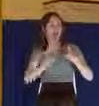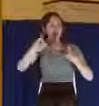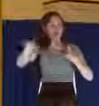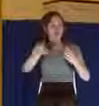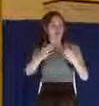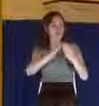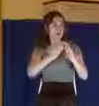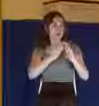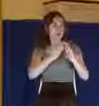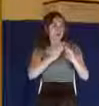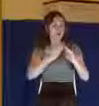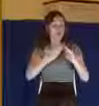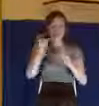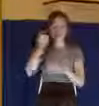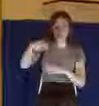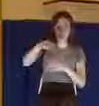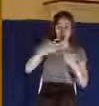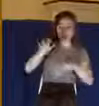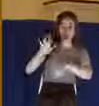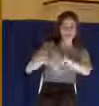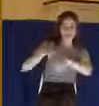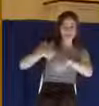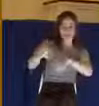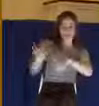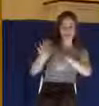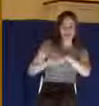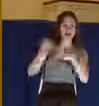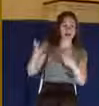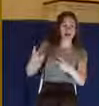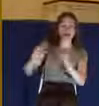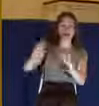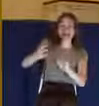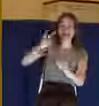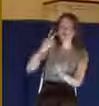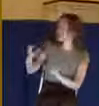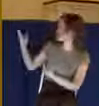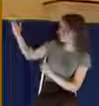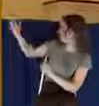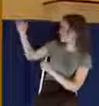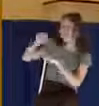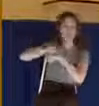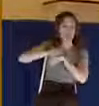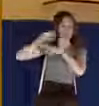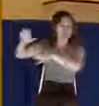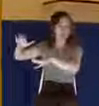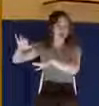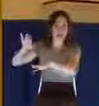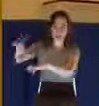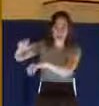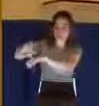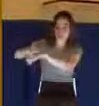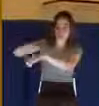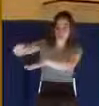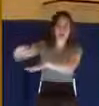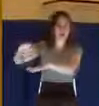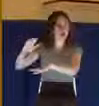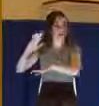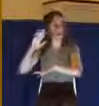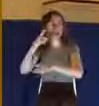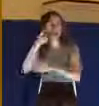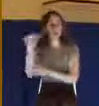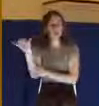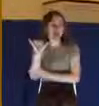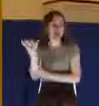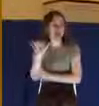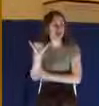there, I've been there. And you can look at the hill. And indeed, it does. The rock formation does resemble a skull.